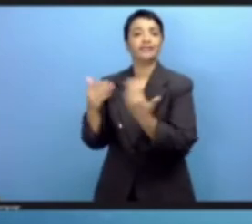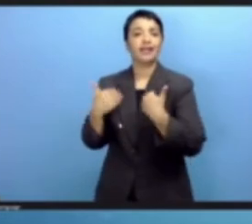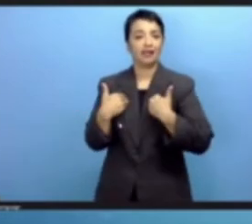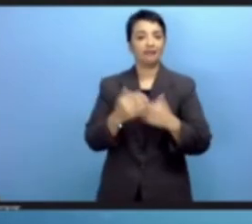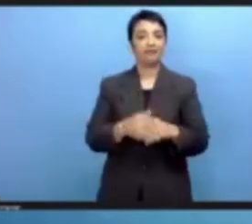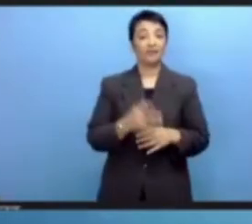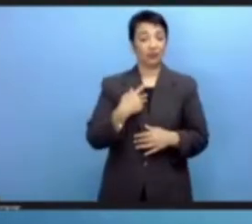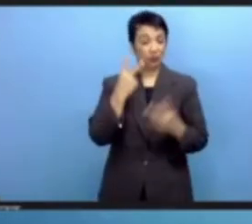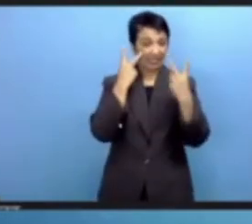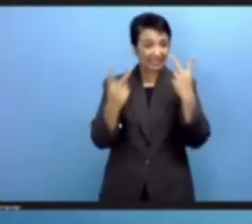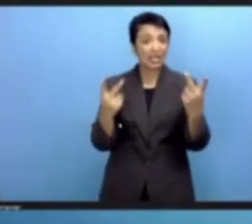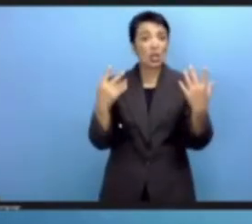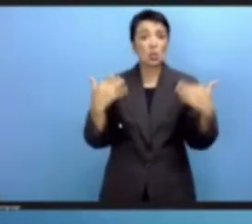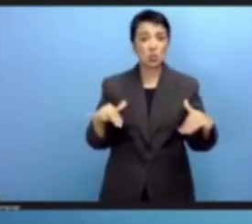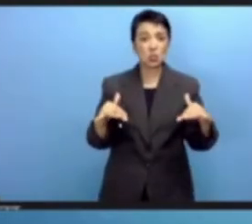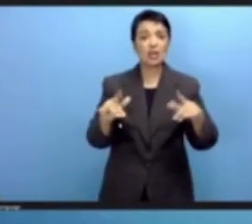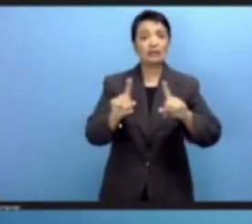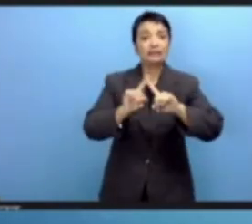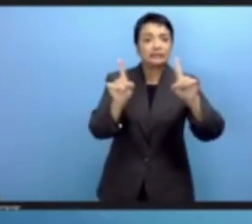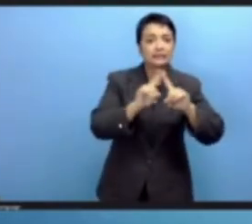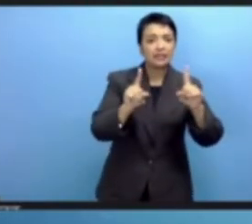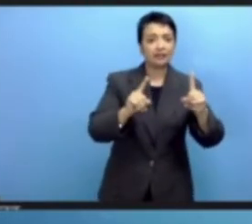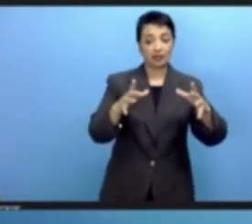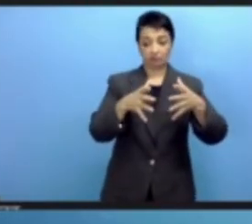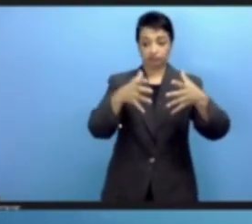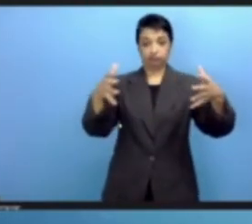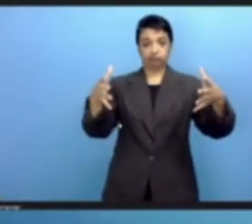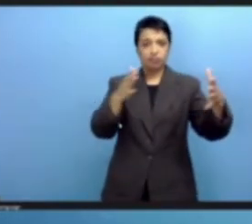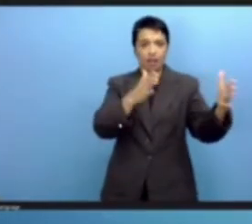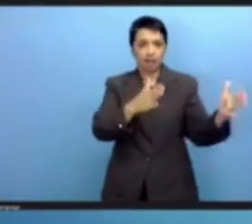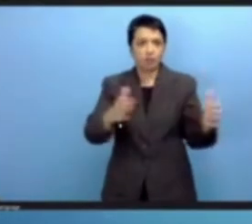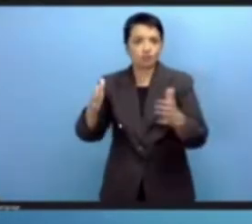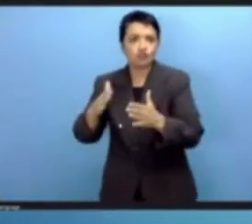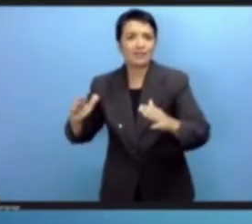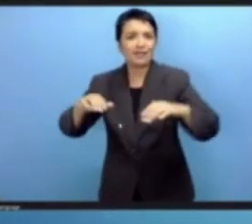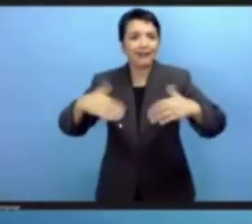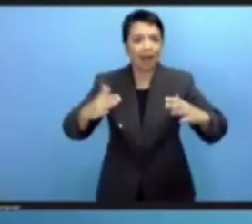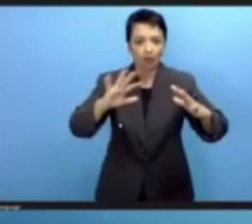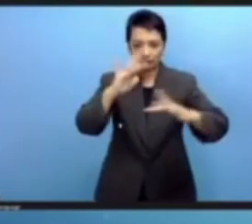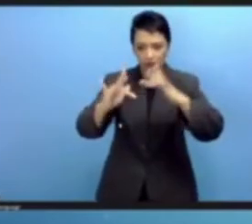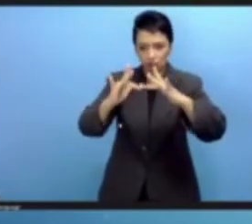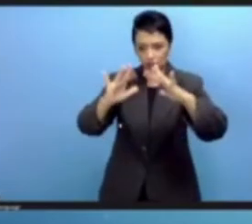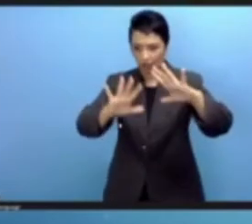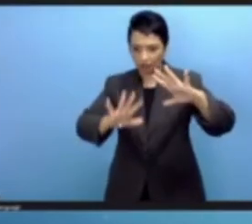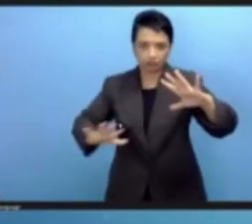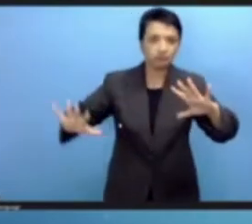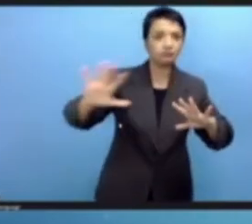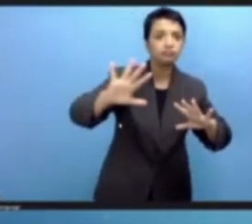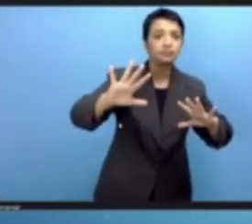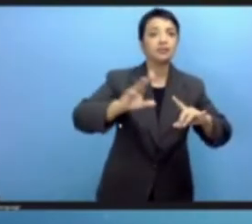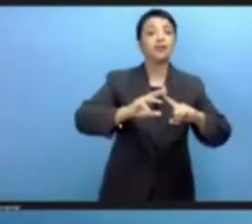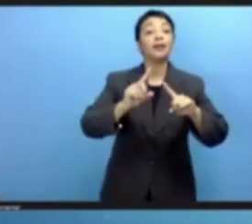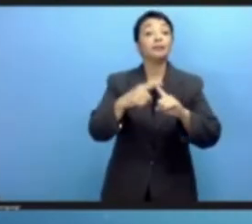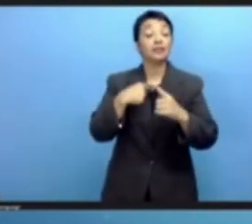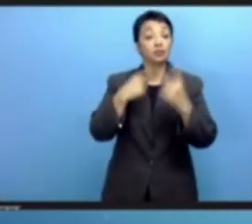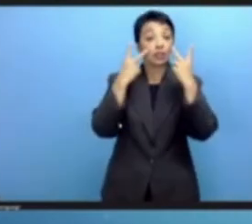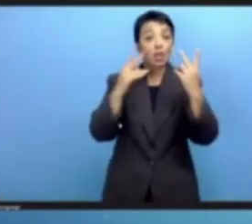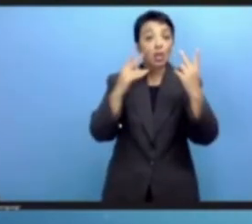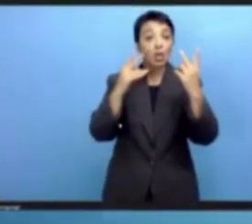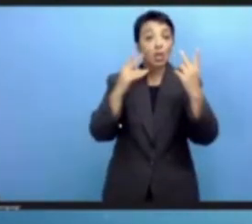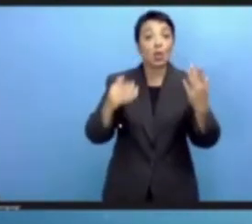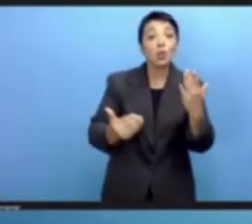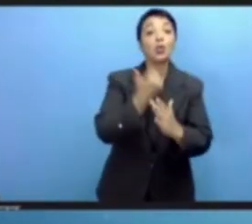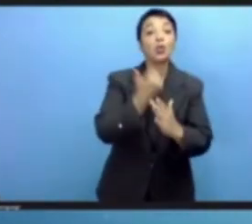concentrated power of big corporations over the digital space, and the rising of new forms of digital and data